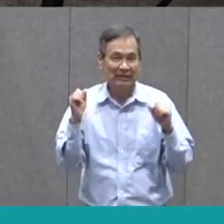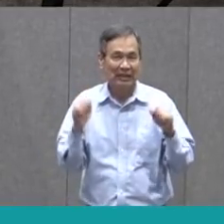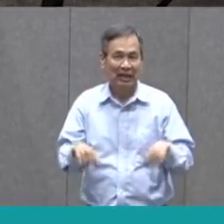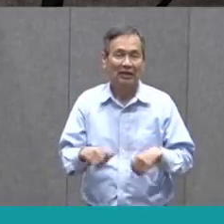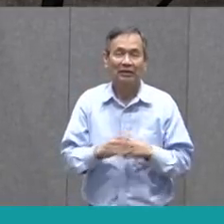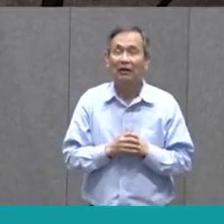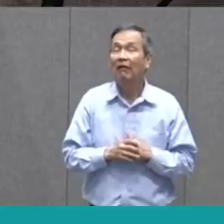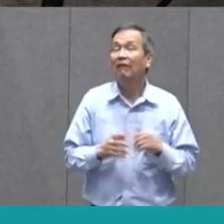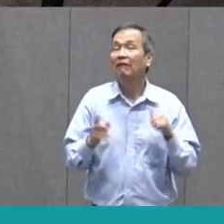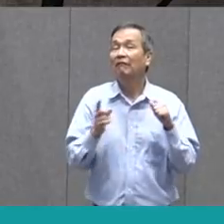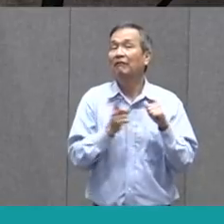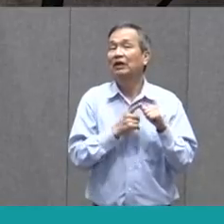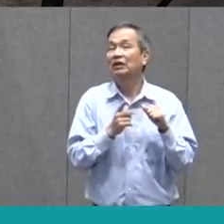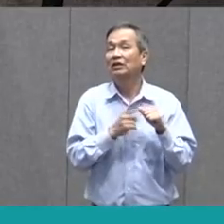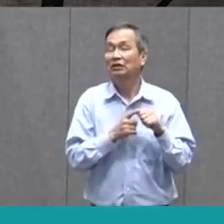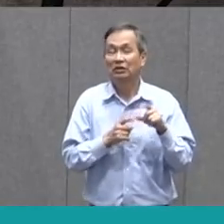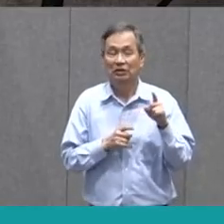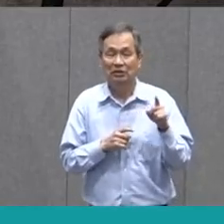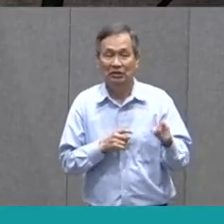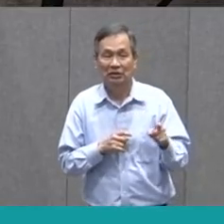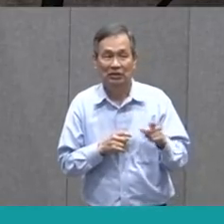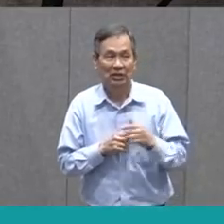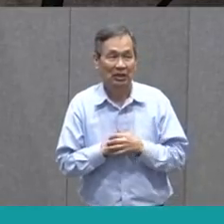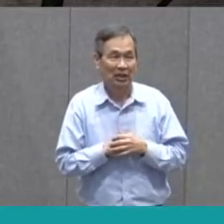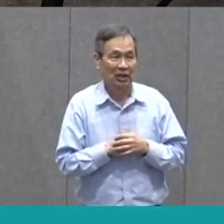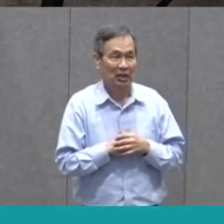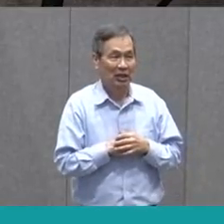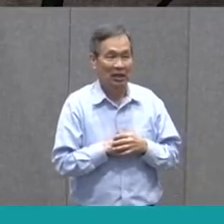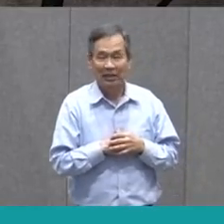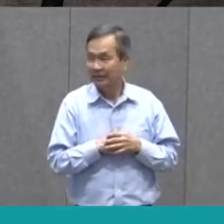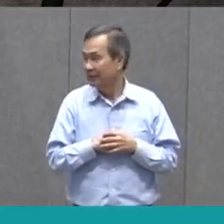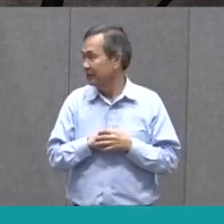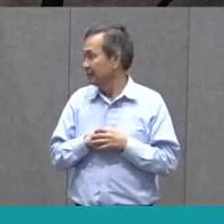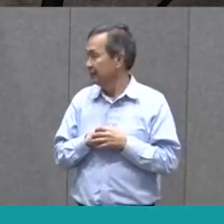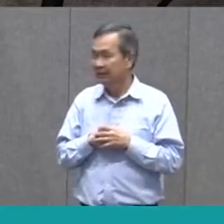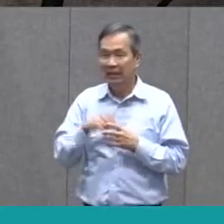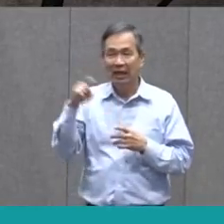First, she hires an assistant.